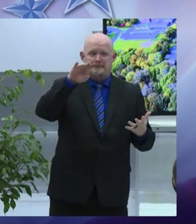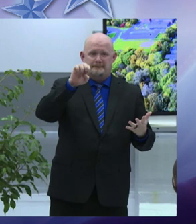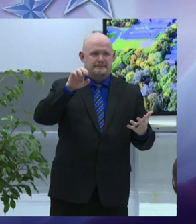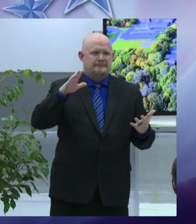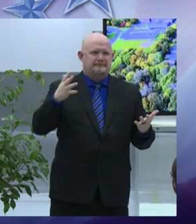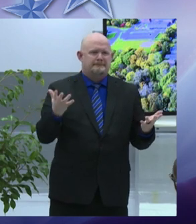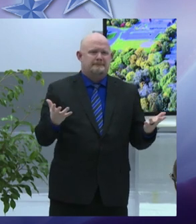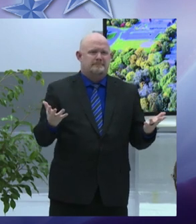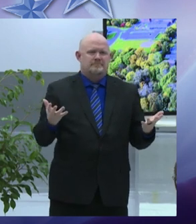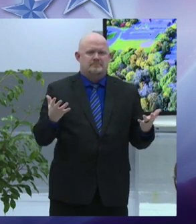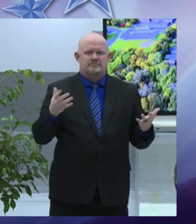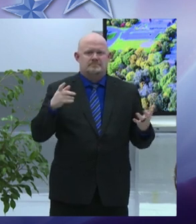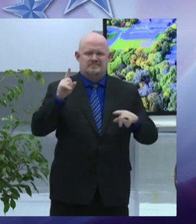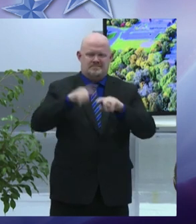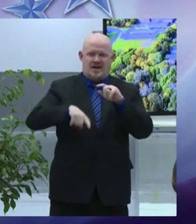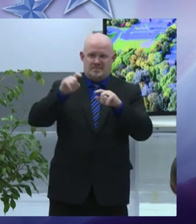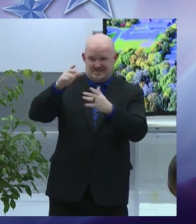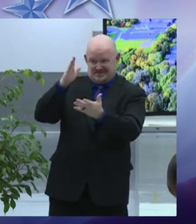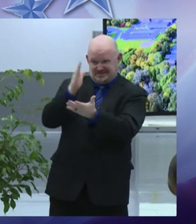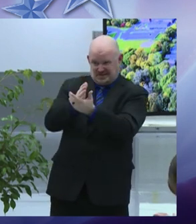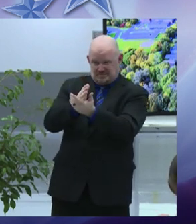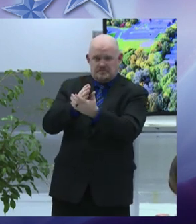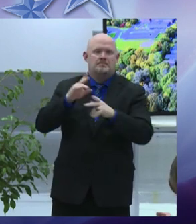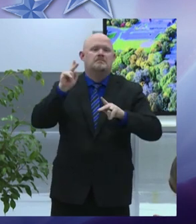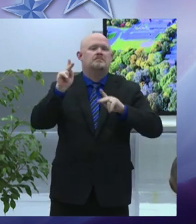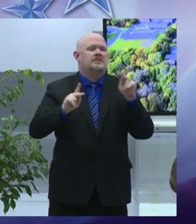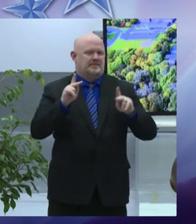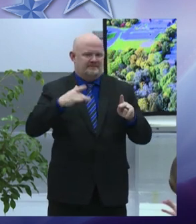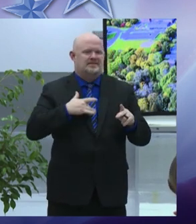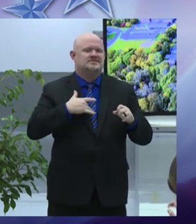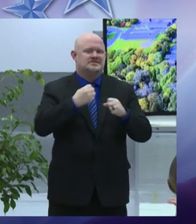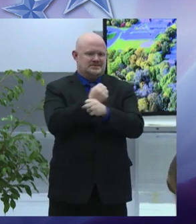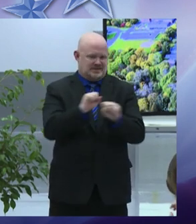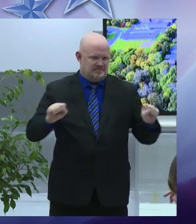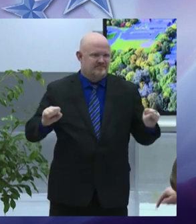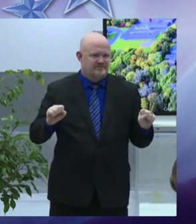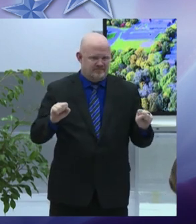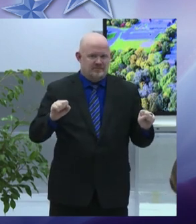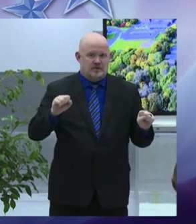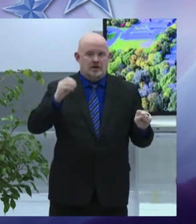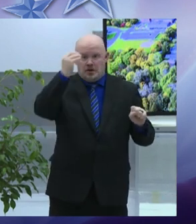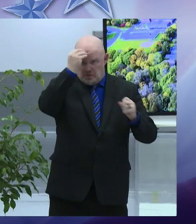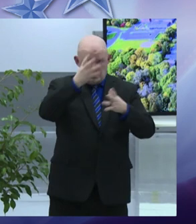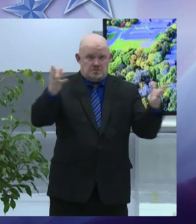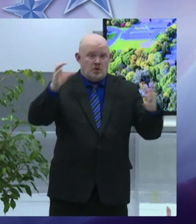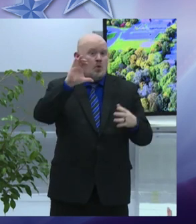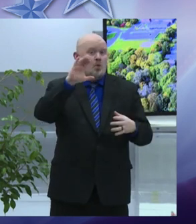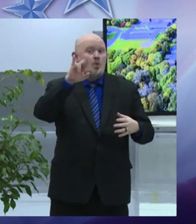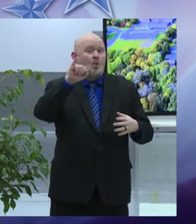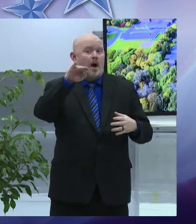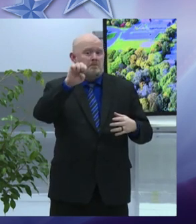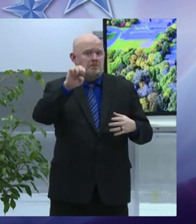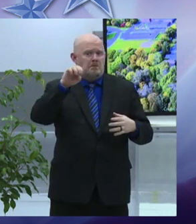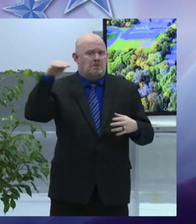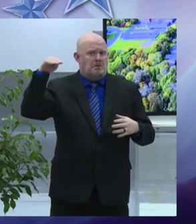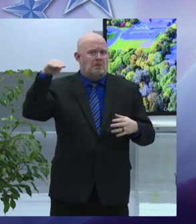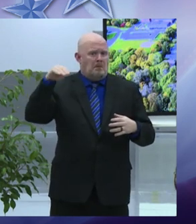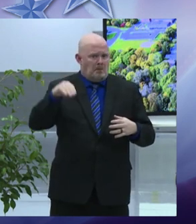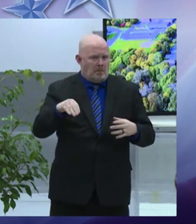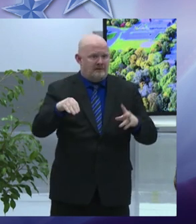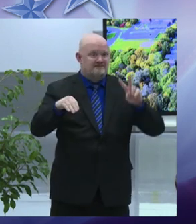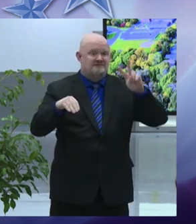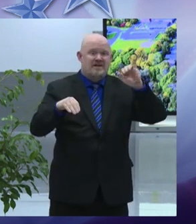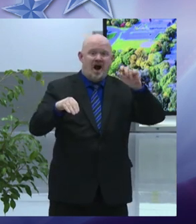was down last year but violent crime went up three percent as we have painfully experienced in the past year the lack of